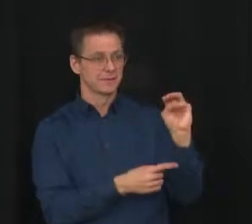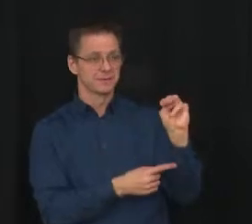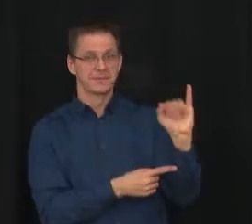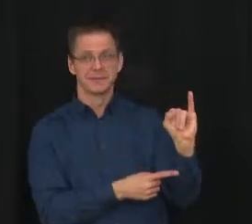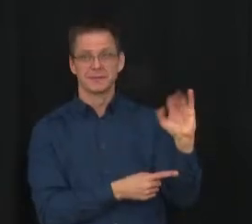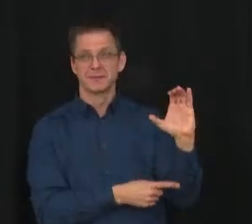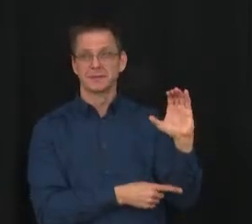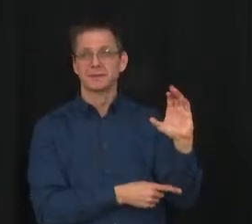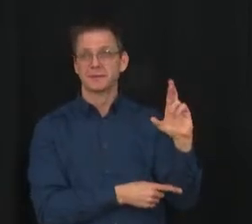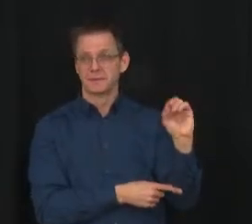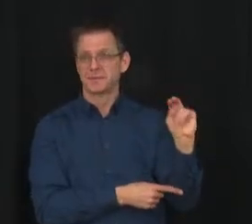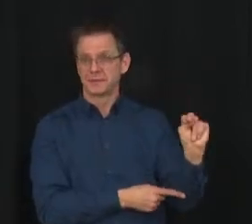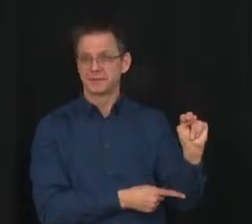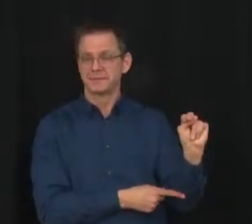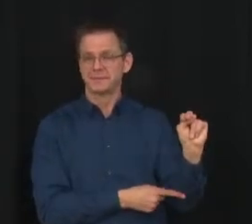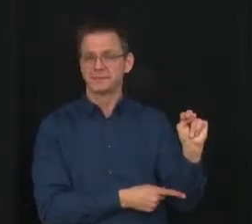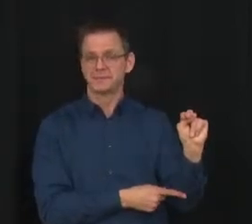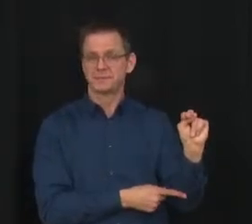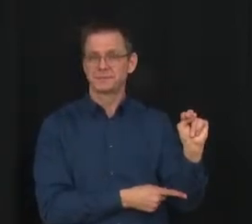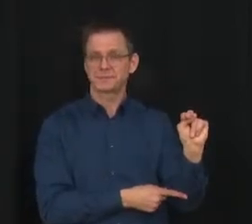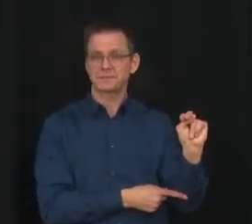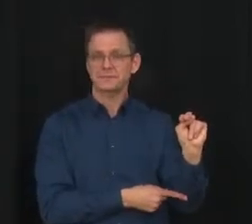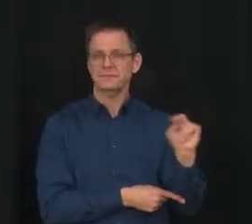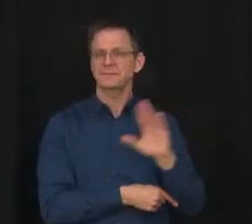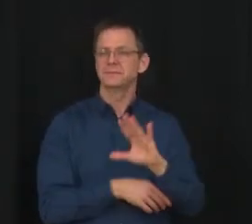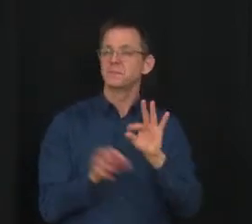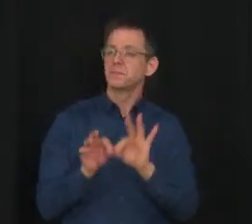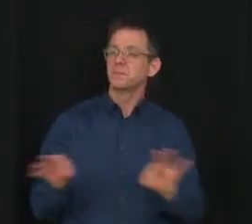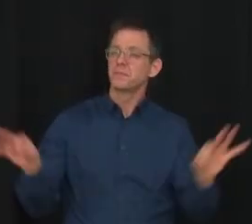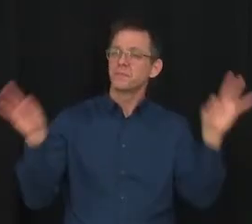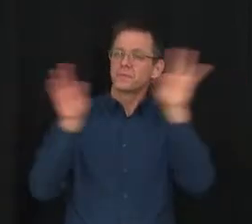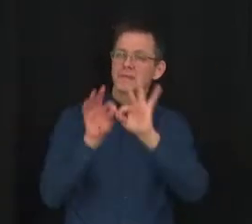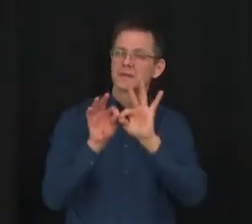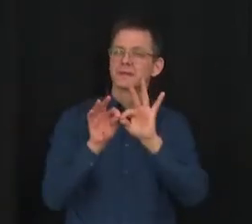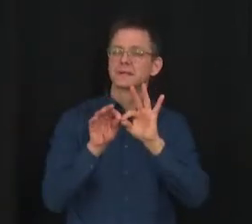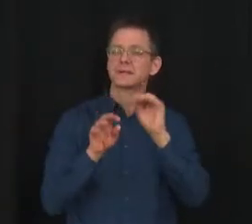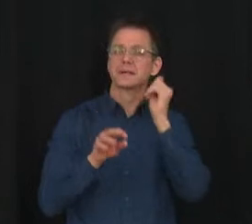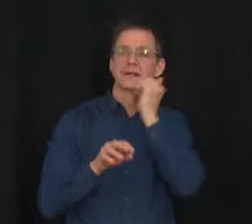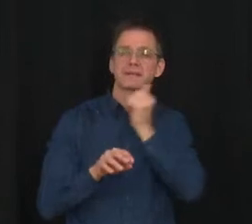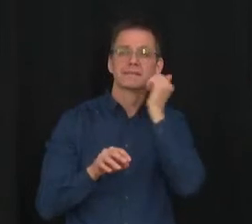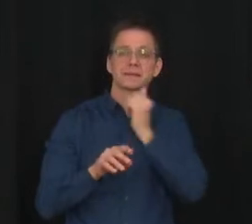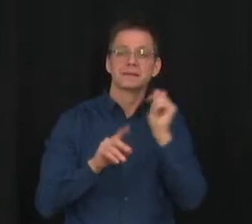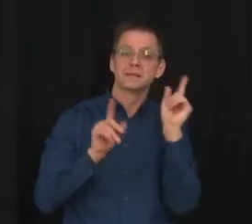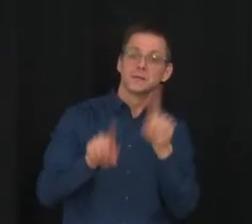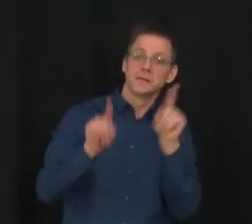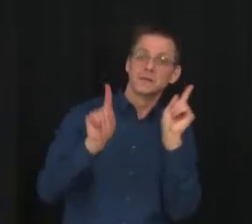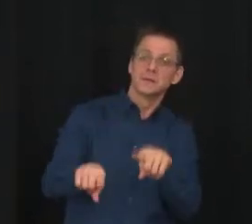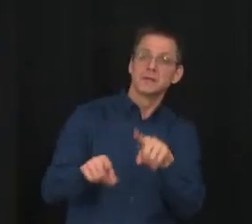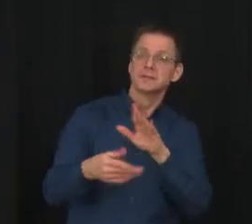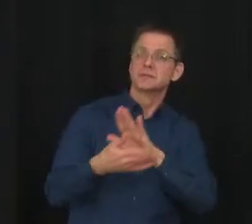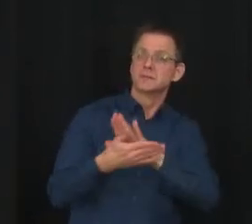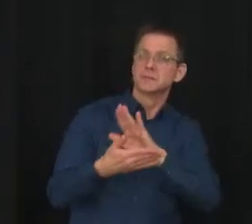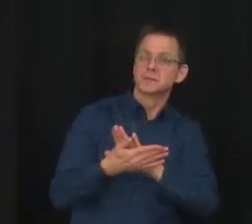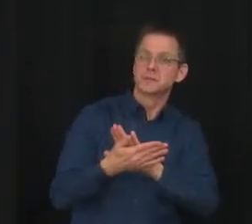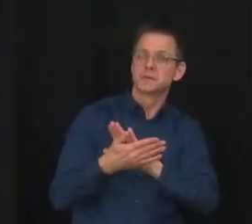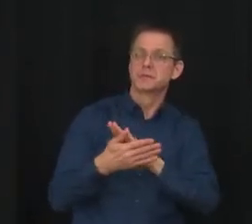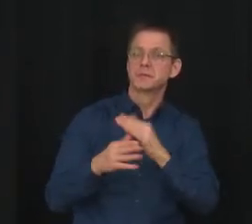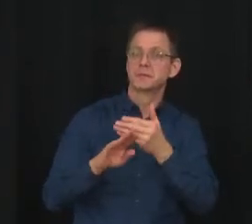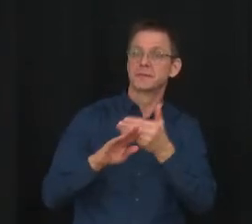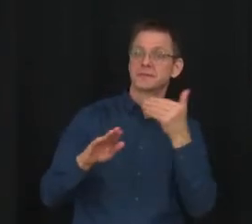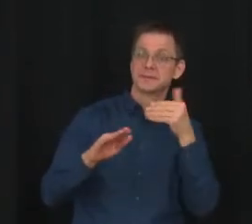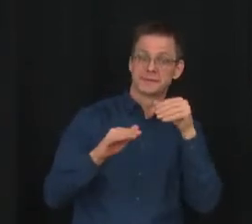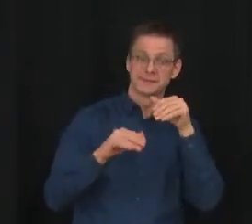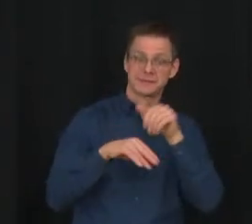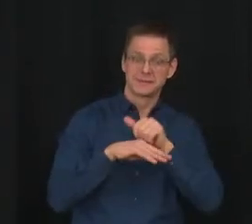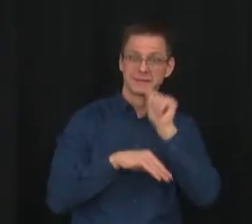must complete a health assessment of their children to see if there are any signs of illness and should do a rapid test a